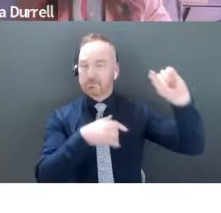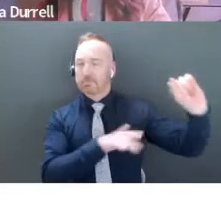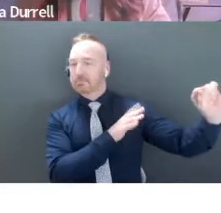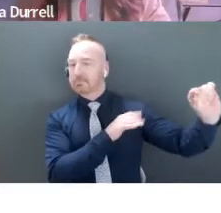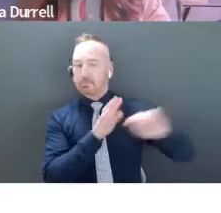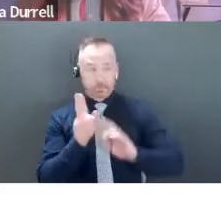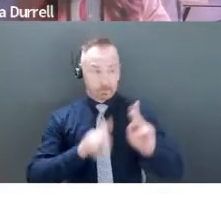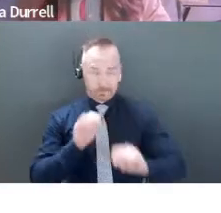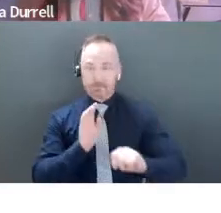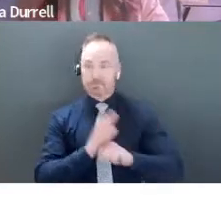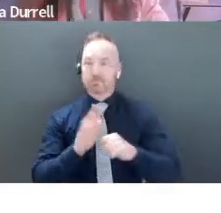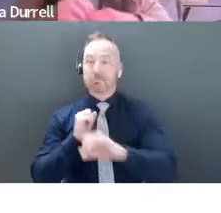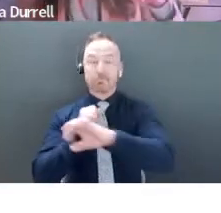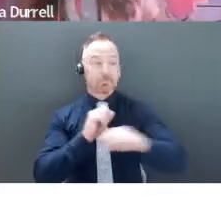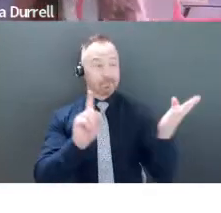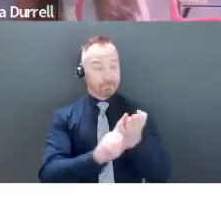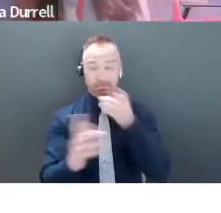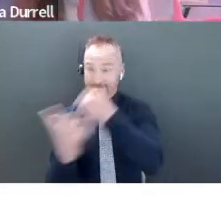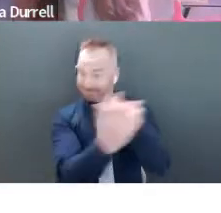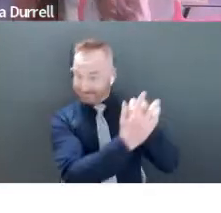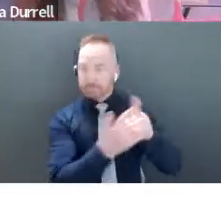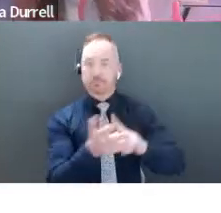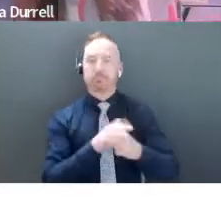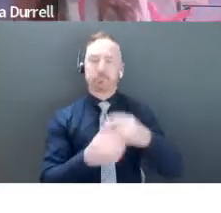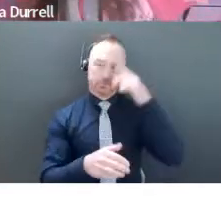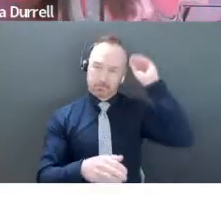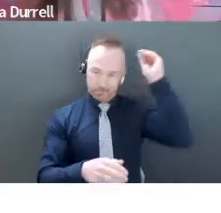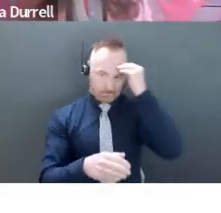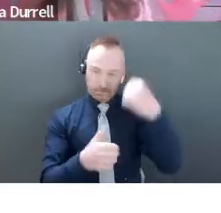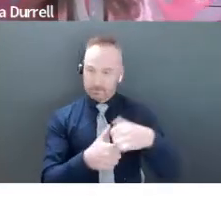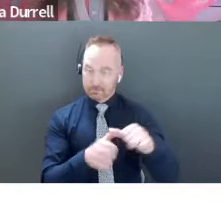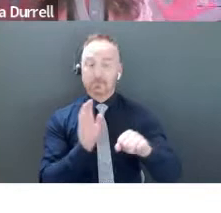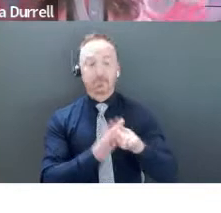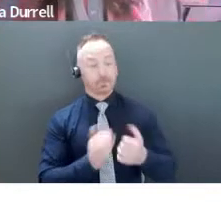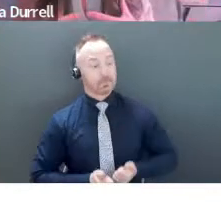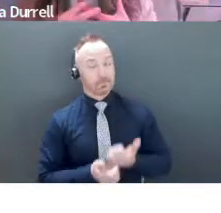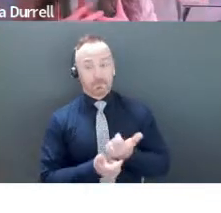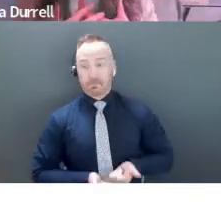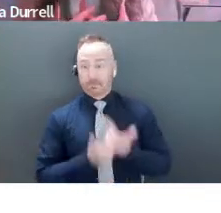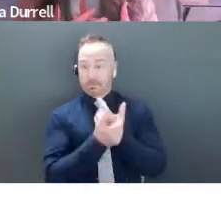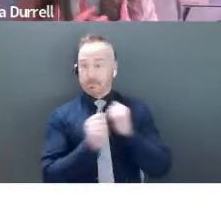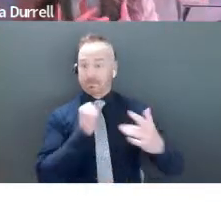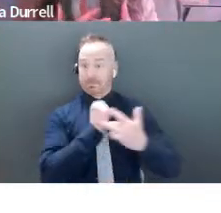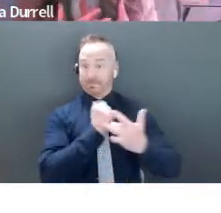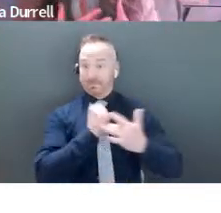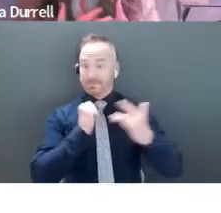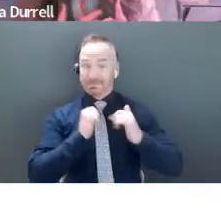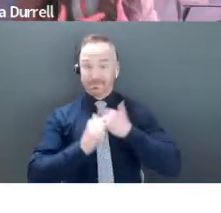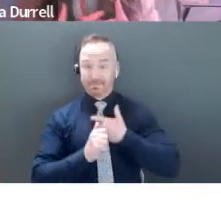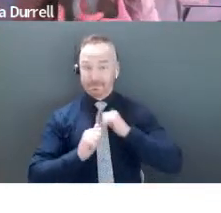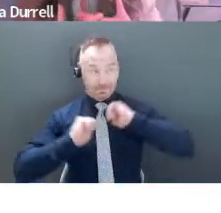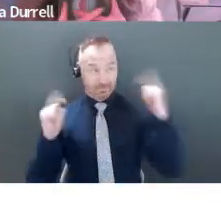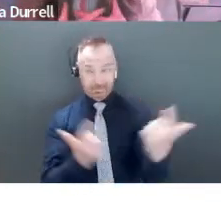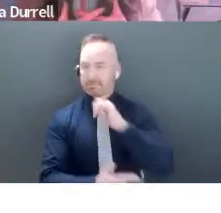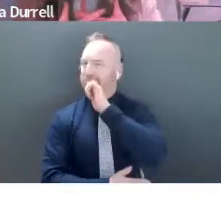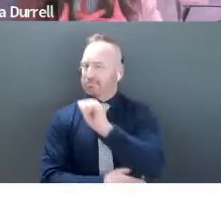remembered baby Sarah at the end of it. Now, not all of us are going to be life-saving technology. And I totally understand that. But there's no reason why we can't